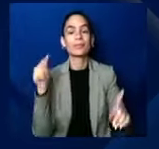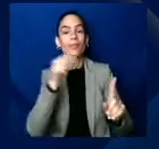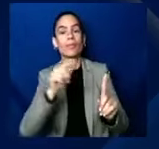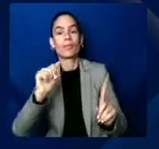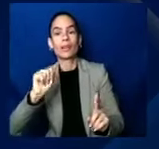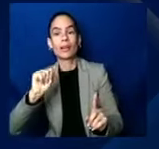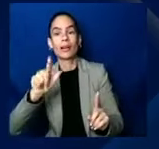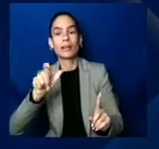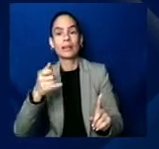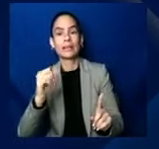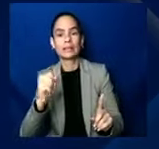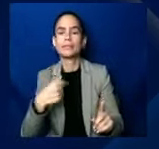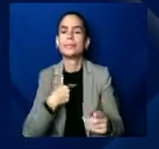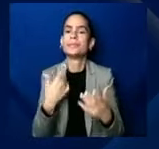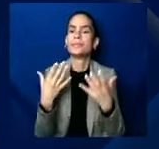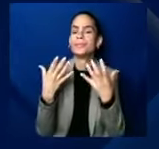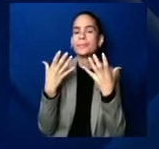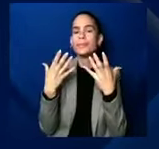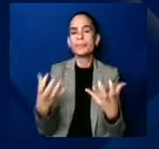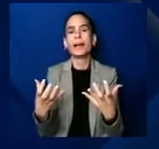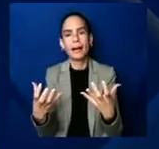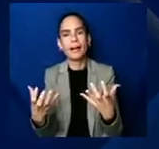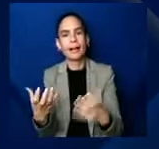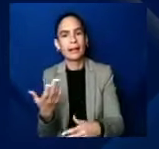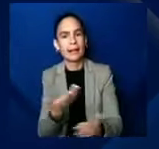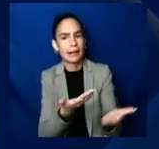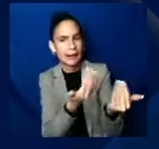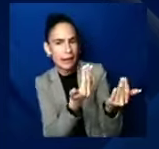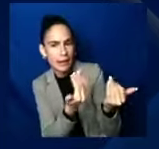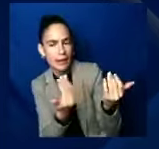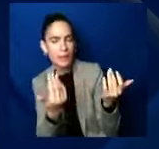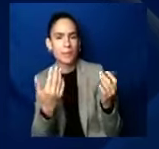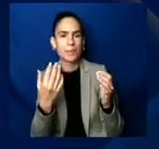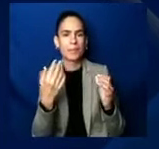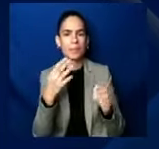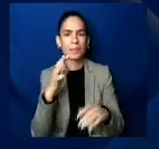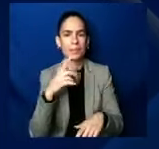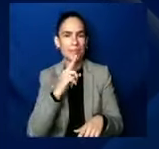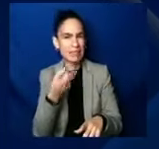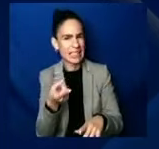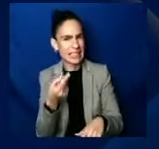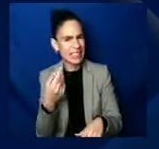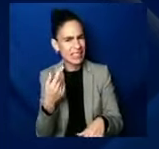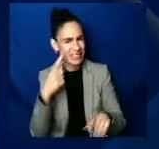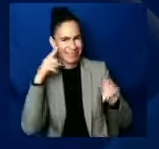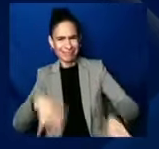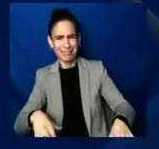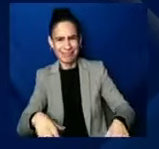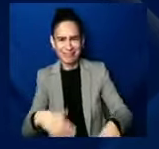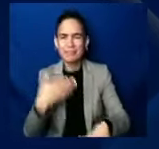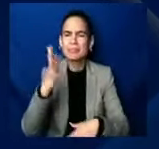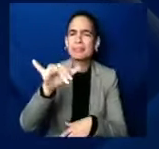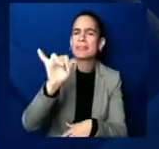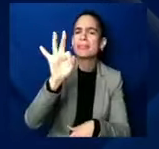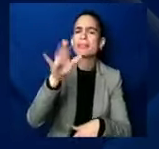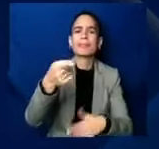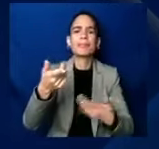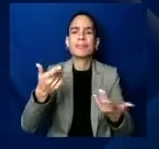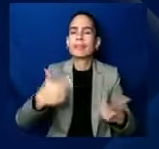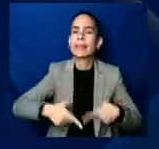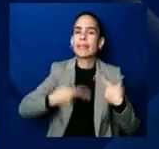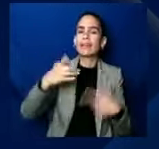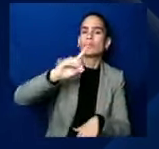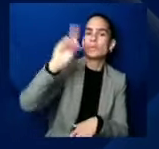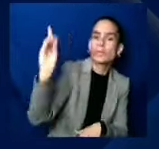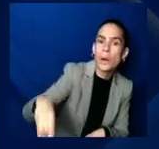back on you because it's almost like stunning. I mean, just if you're living in Montana, in Detroit, just like a mile